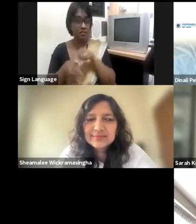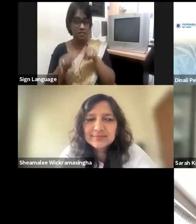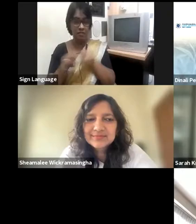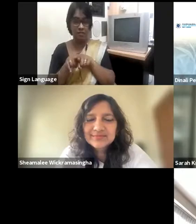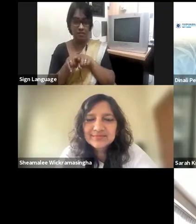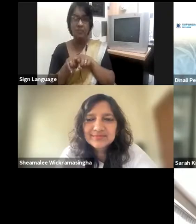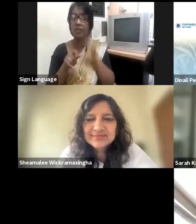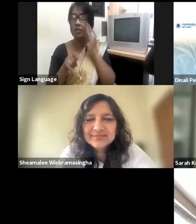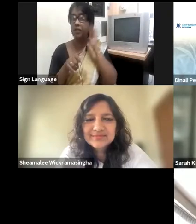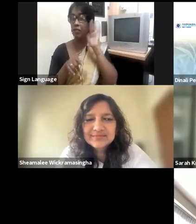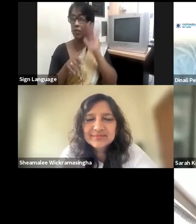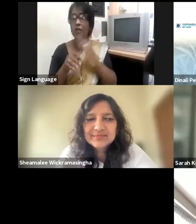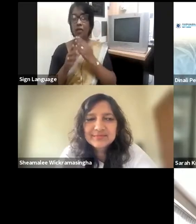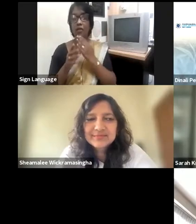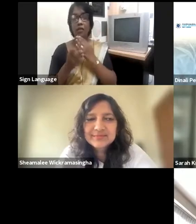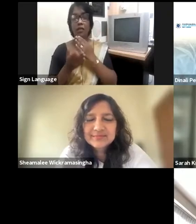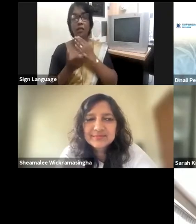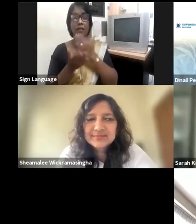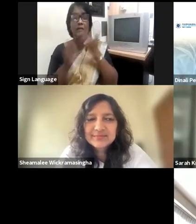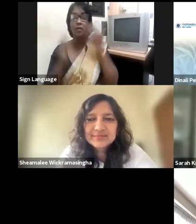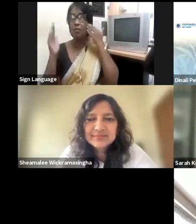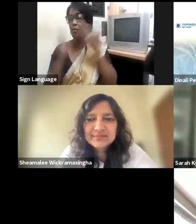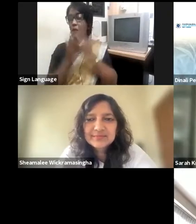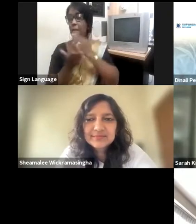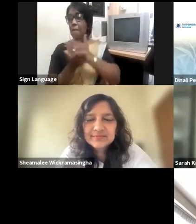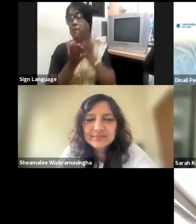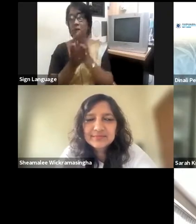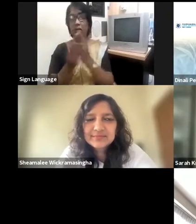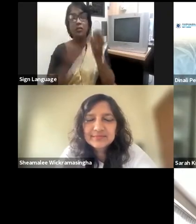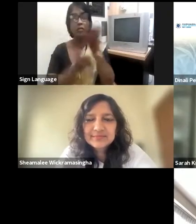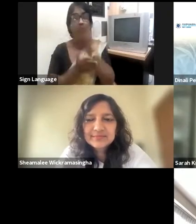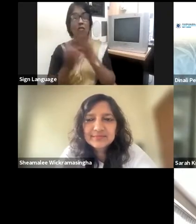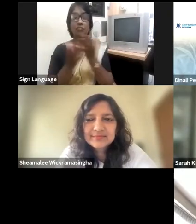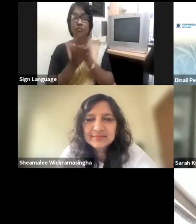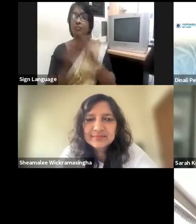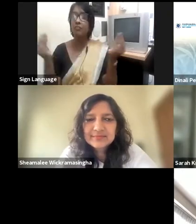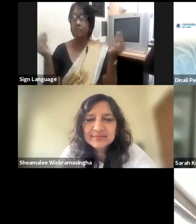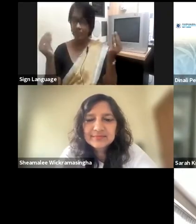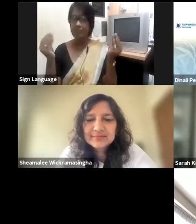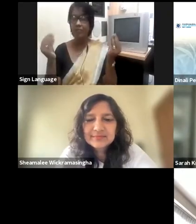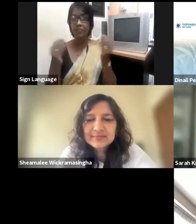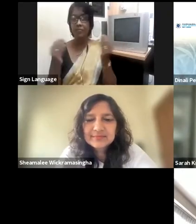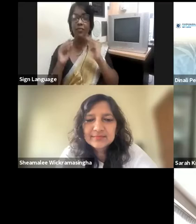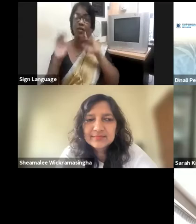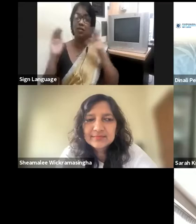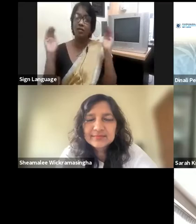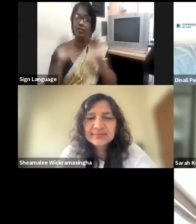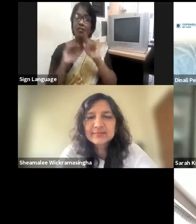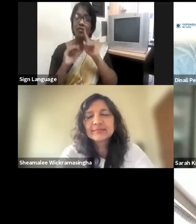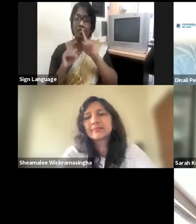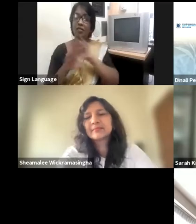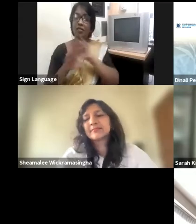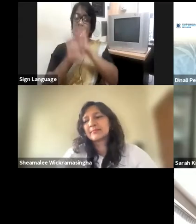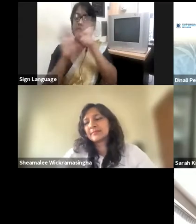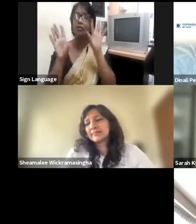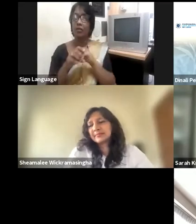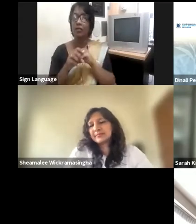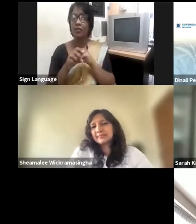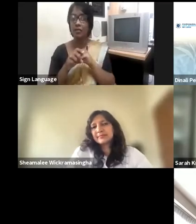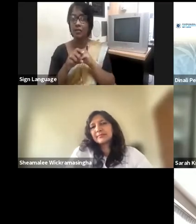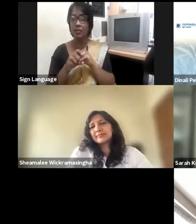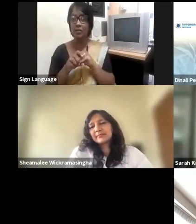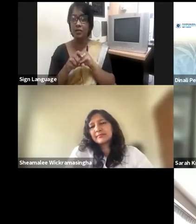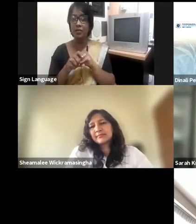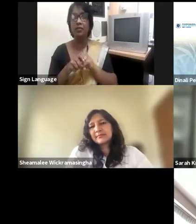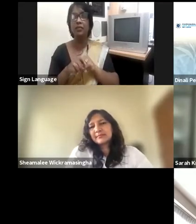bringing this all to a close and summing up what we've heard today. So we had Sarah, who shared with us